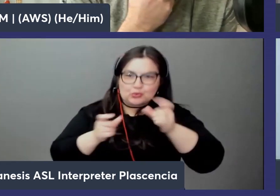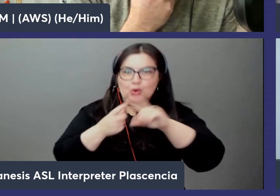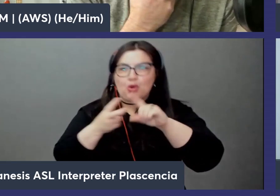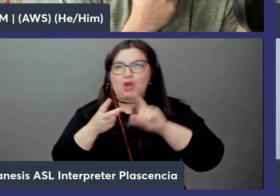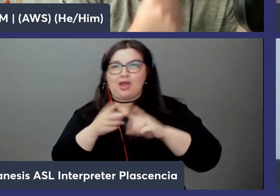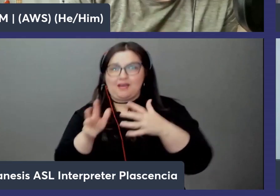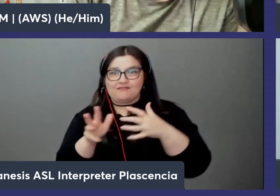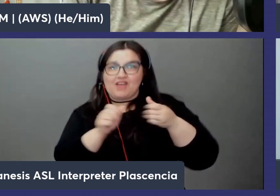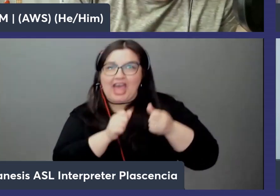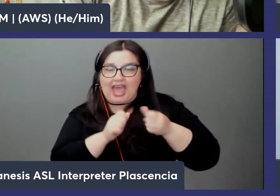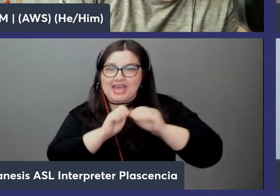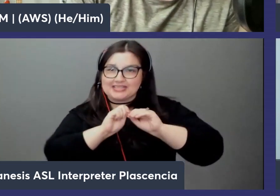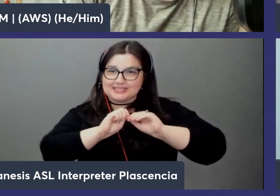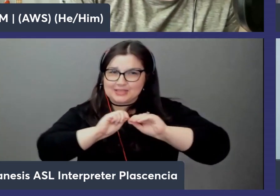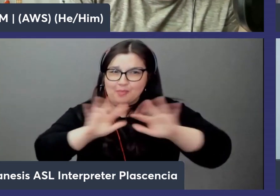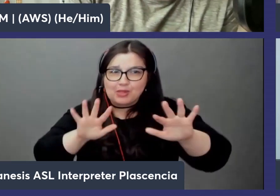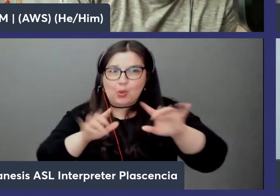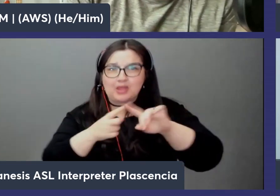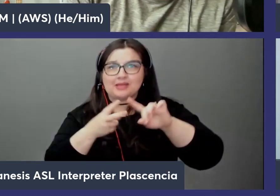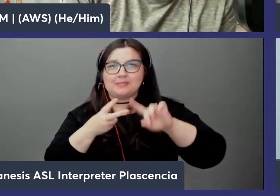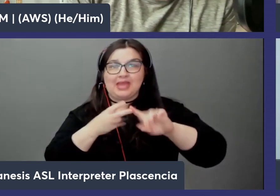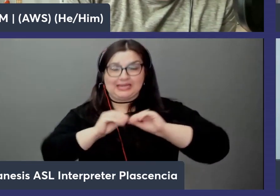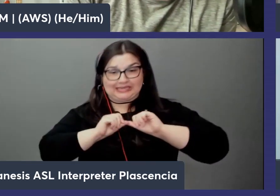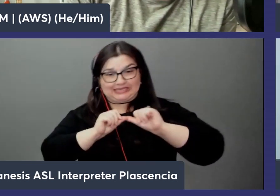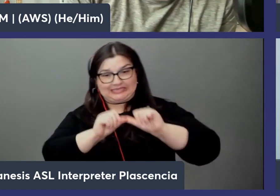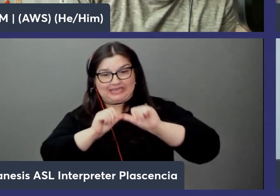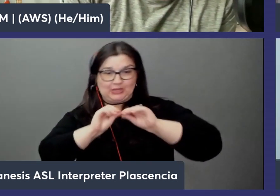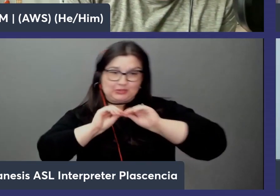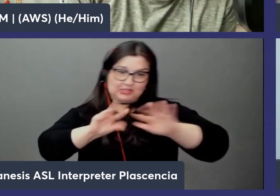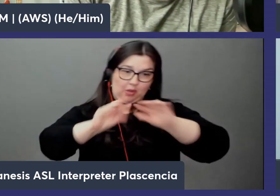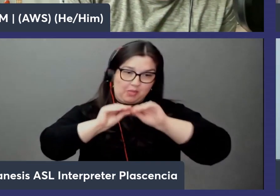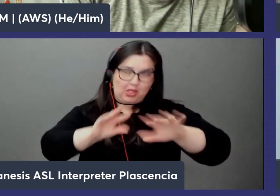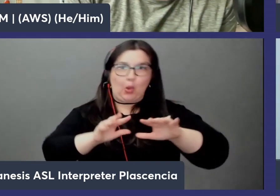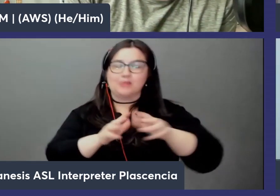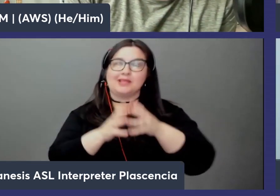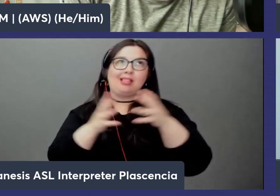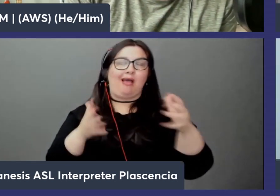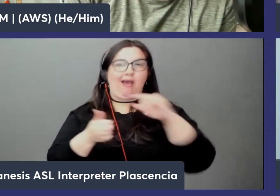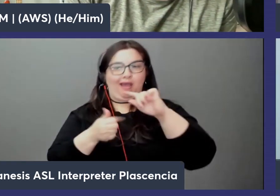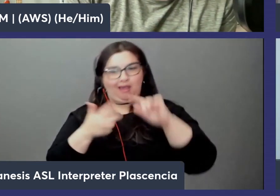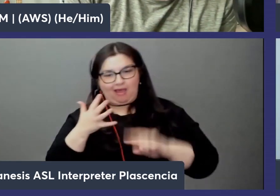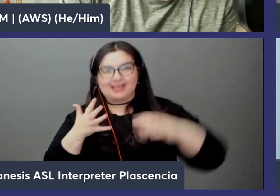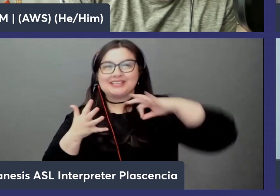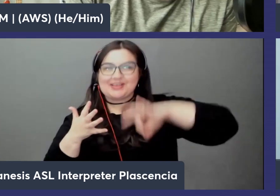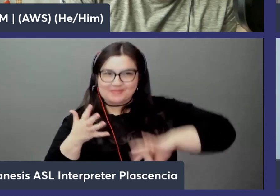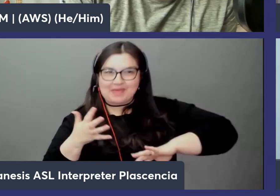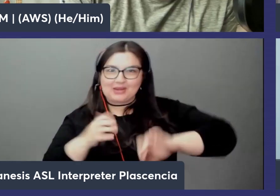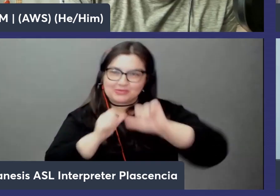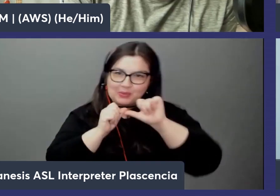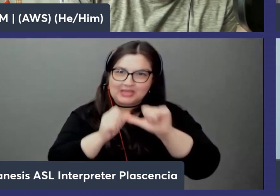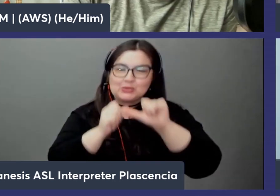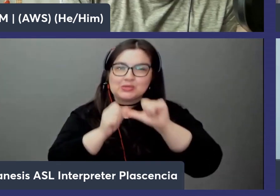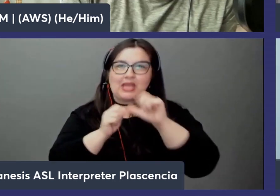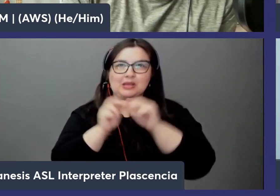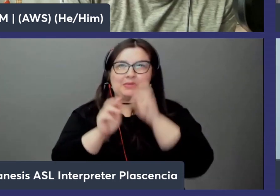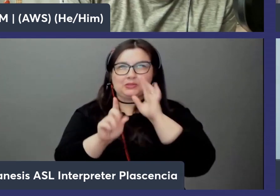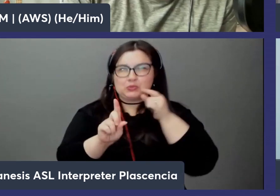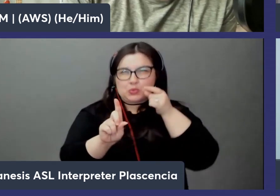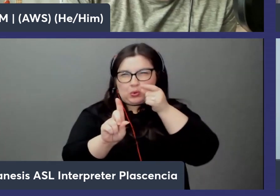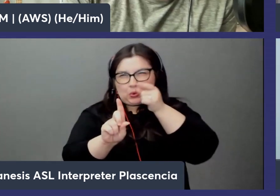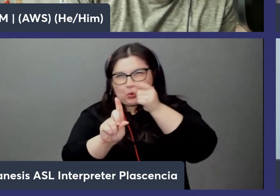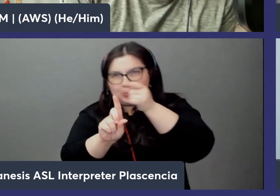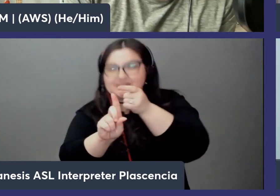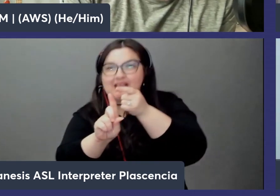deployments continuous deployment and a whole bunch of other benefits and so we want to continue building towards that and so just last